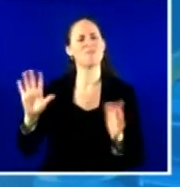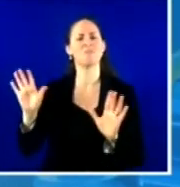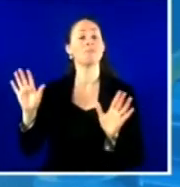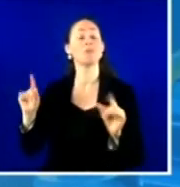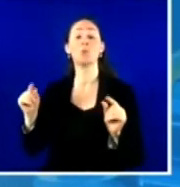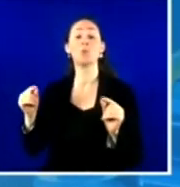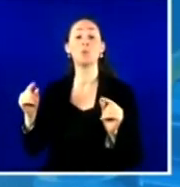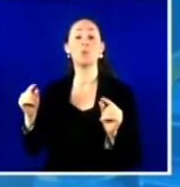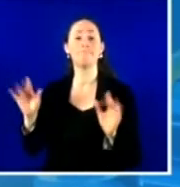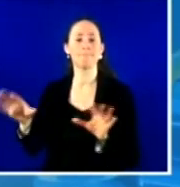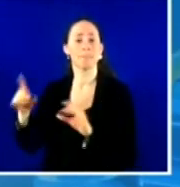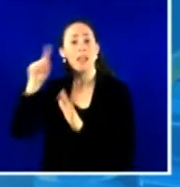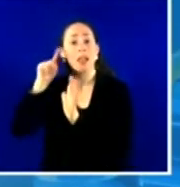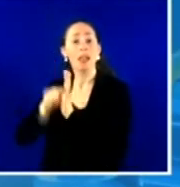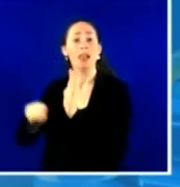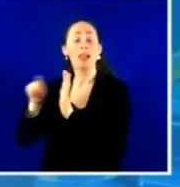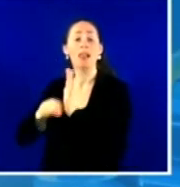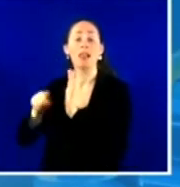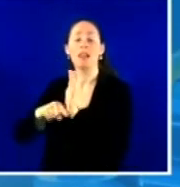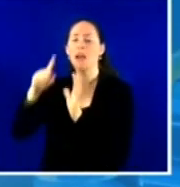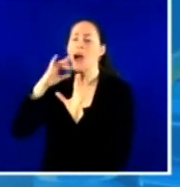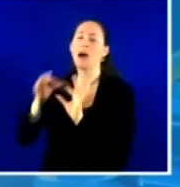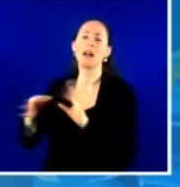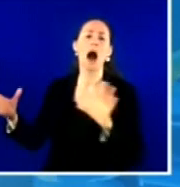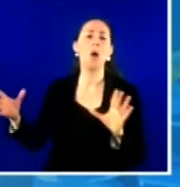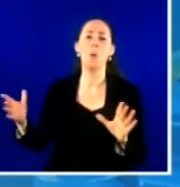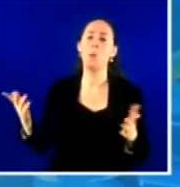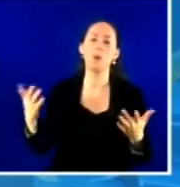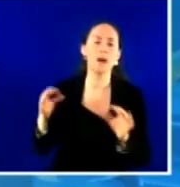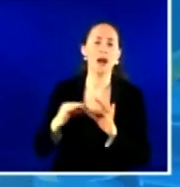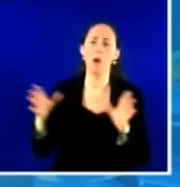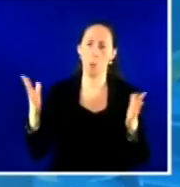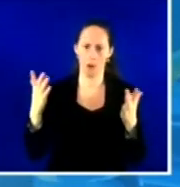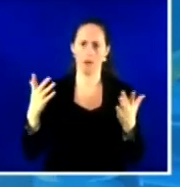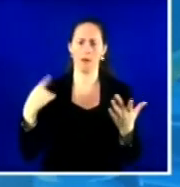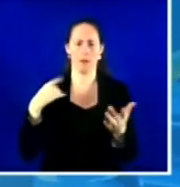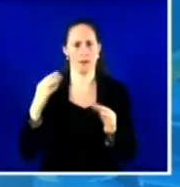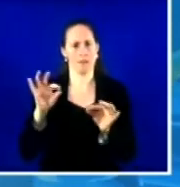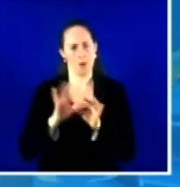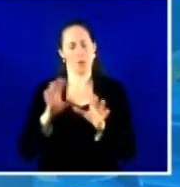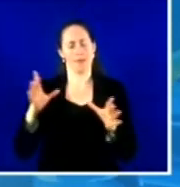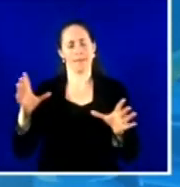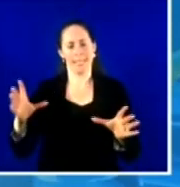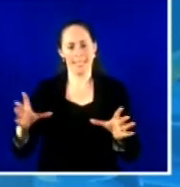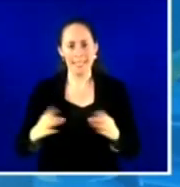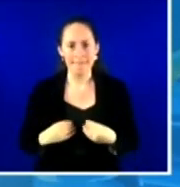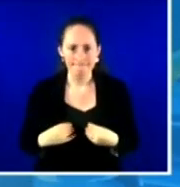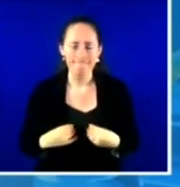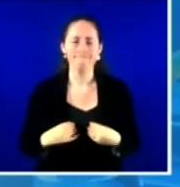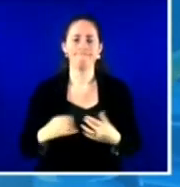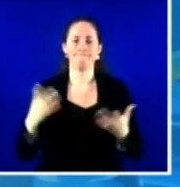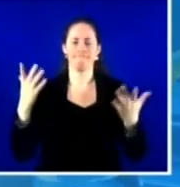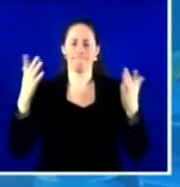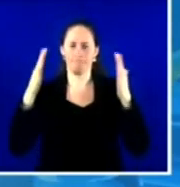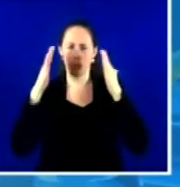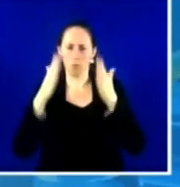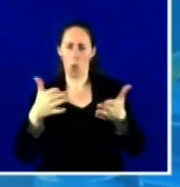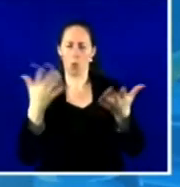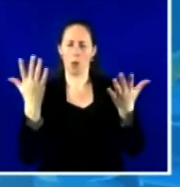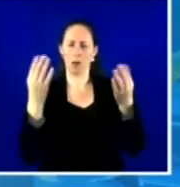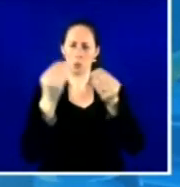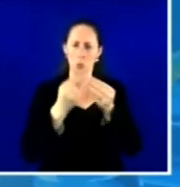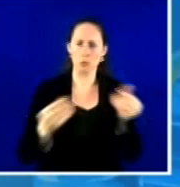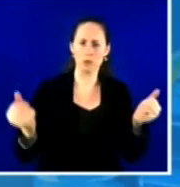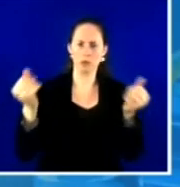solution. It wasn't easy, but our willingness to own the solution led to real innovation of which now I think we're